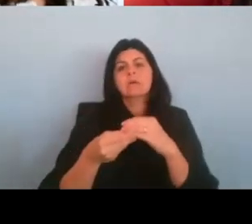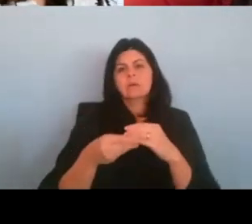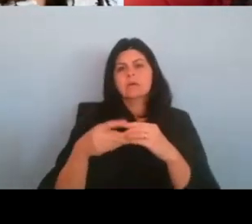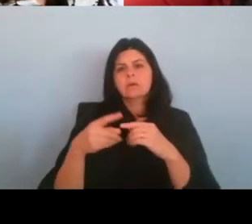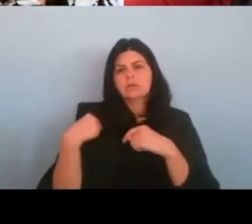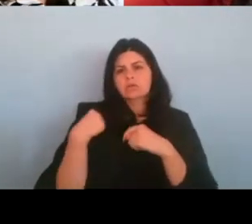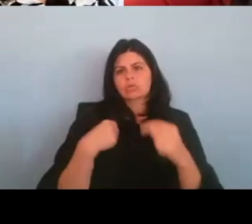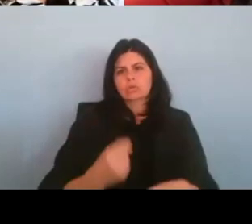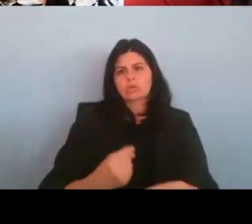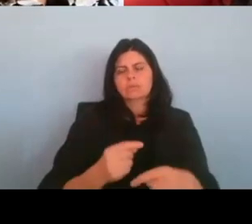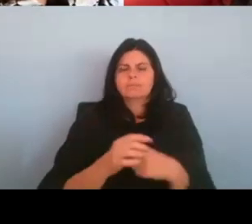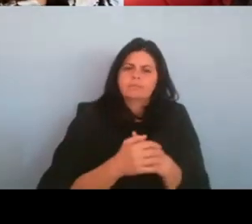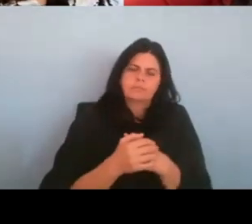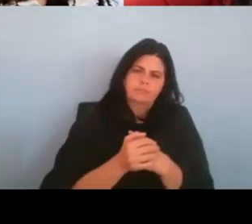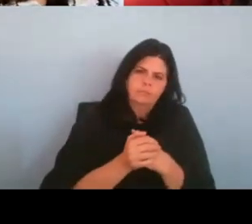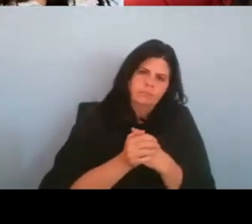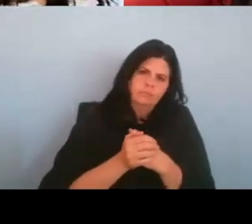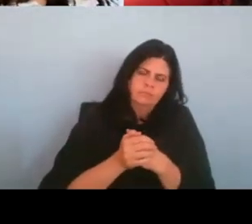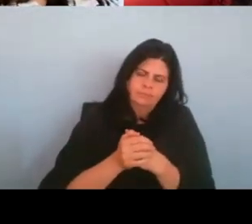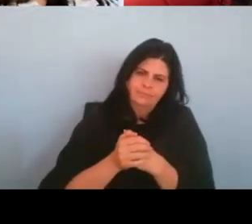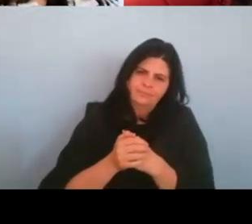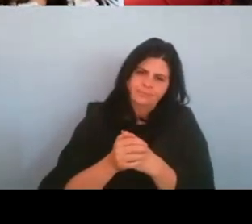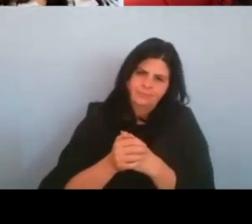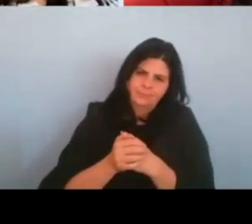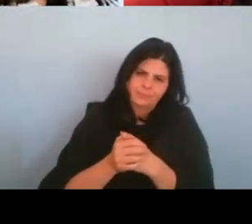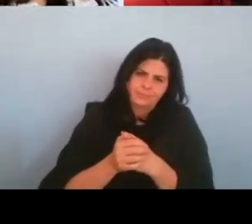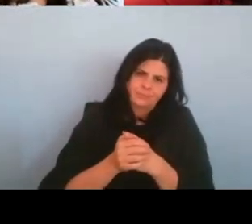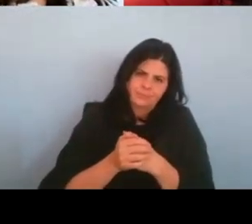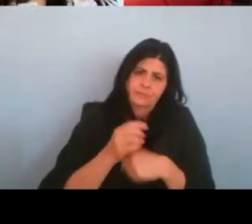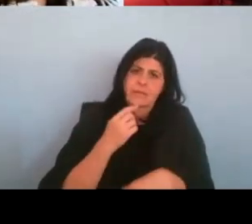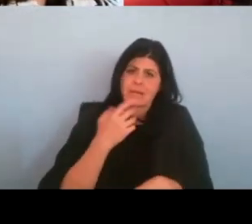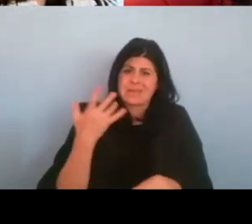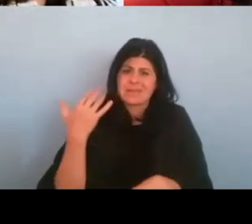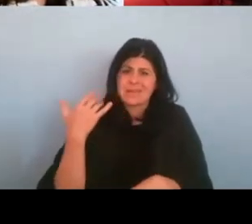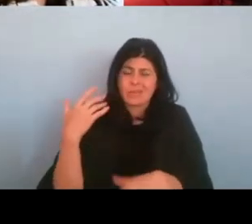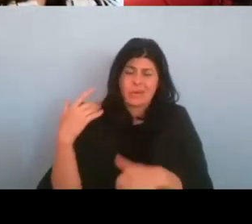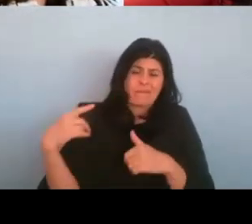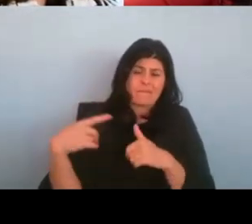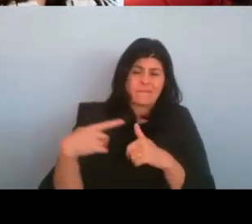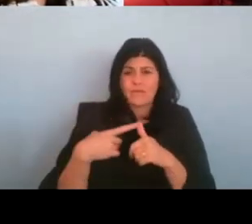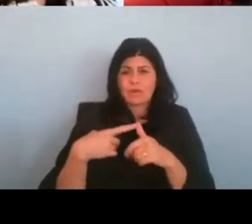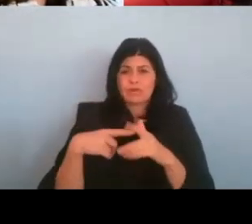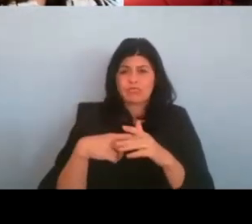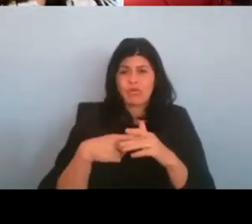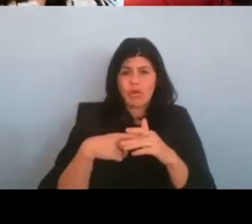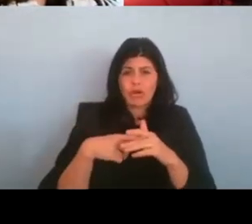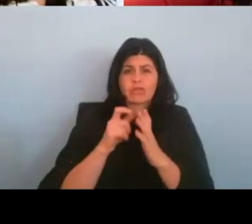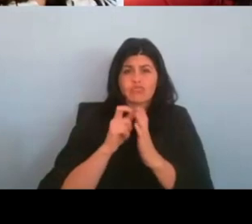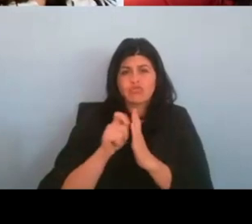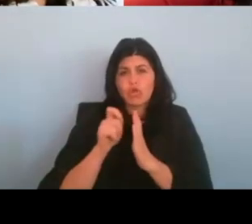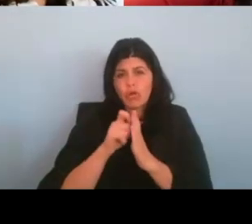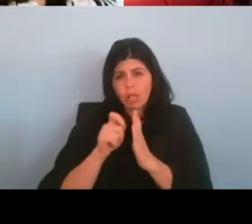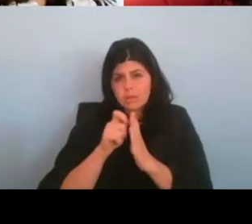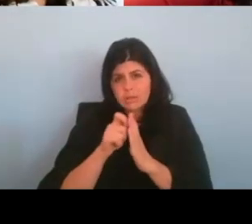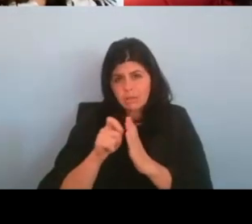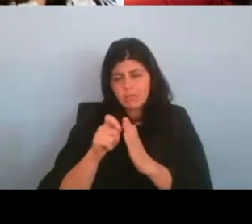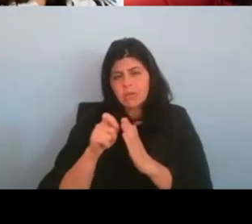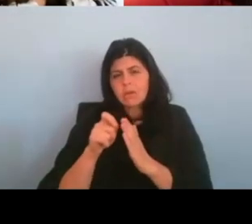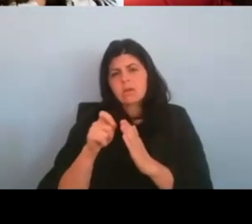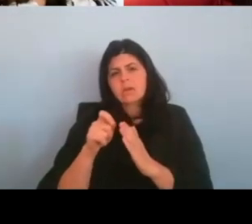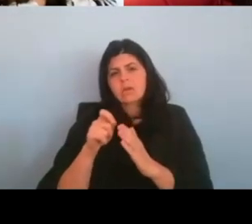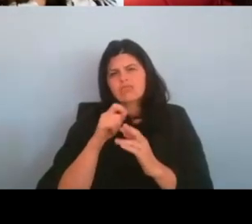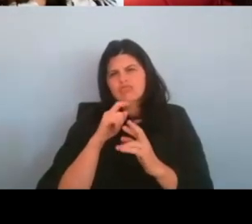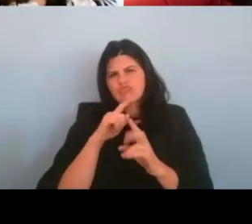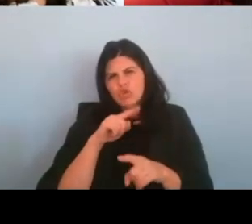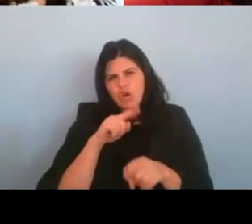often say with, I've said this since I was, began journalism. Um, but I hope that even if it's just changing